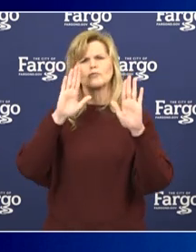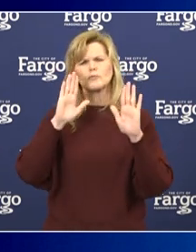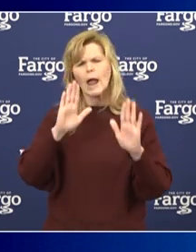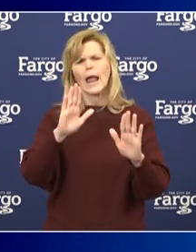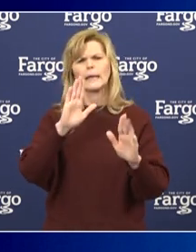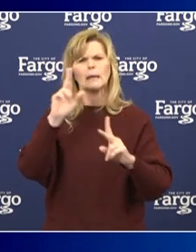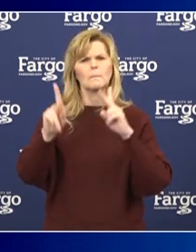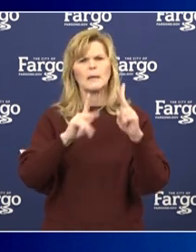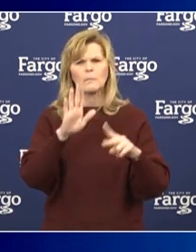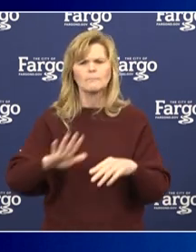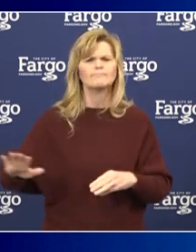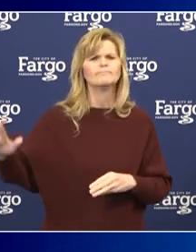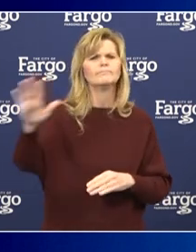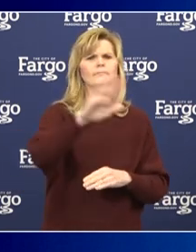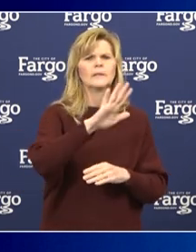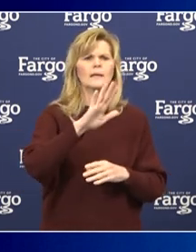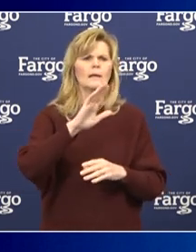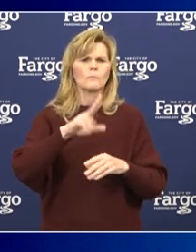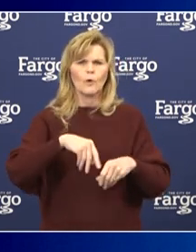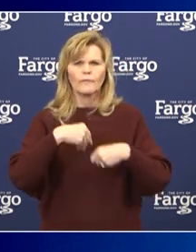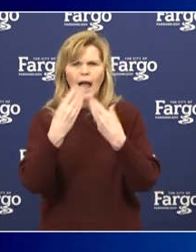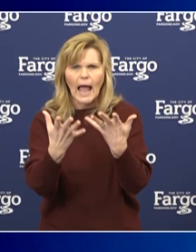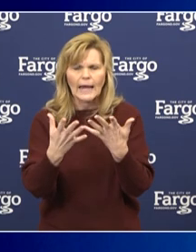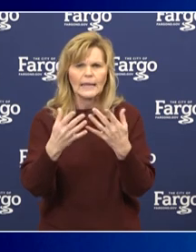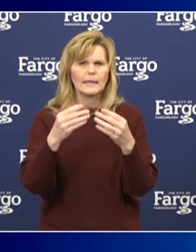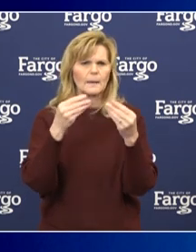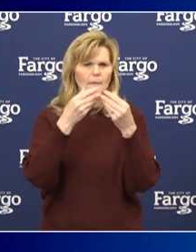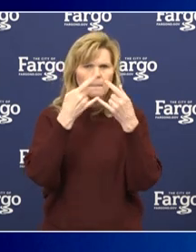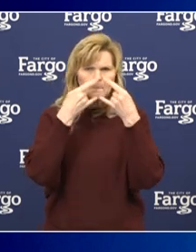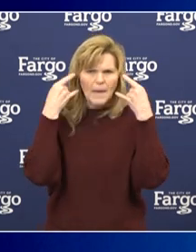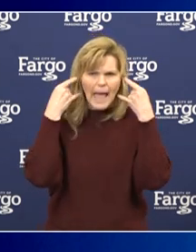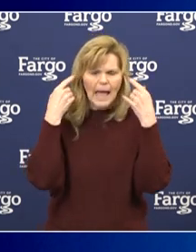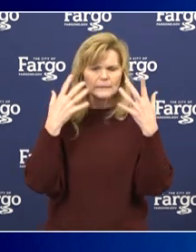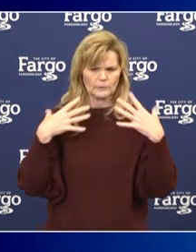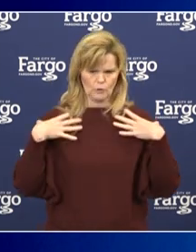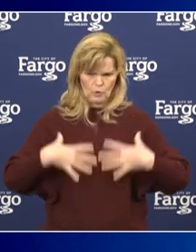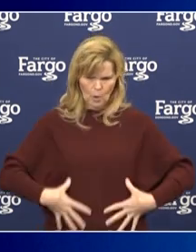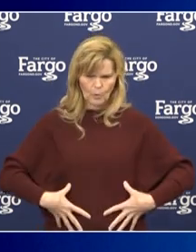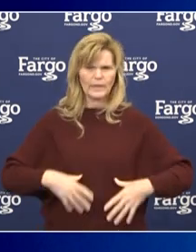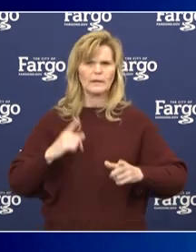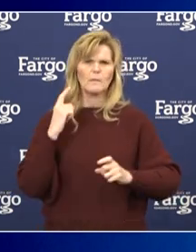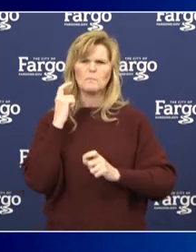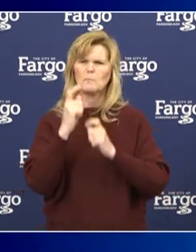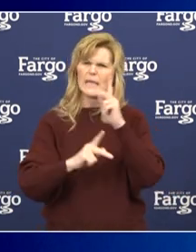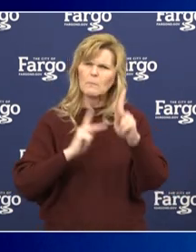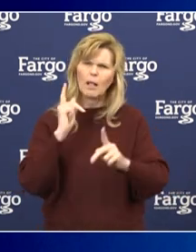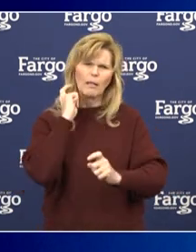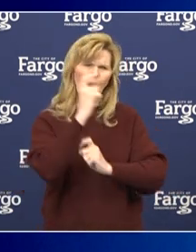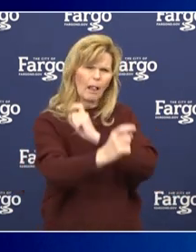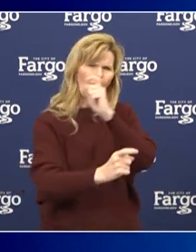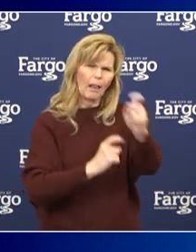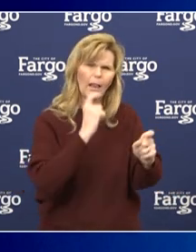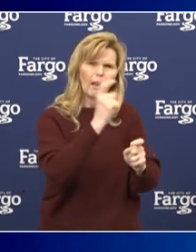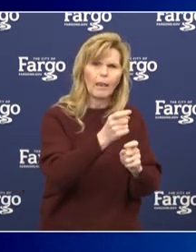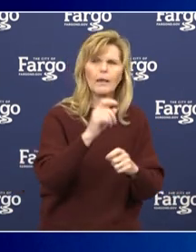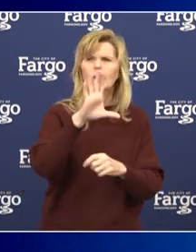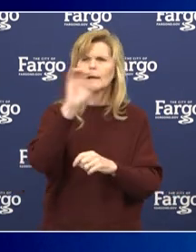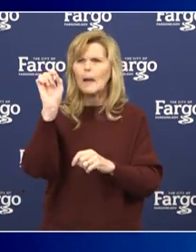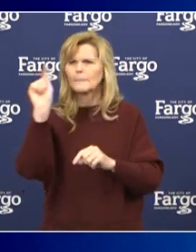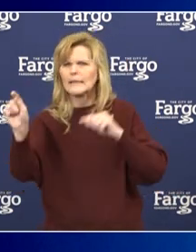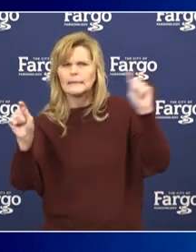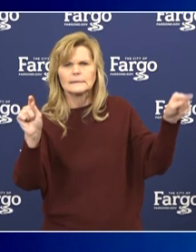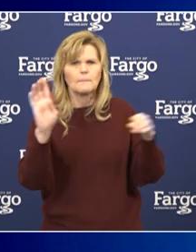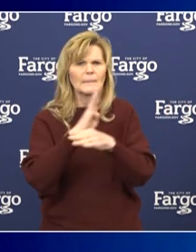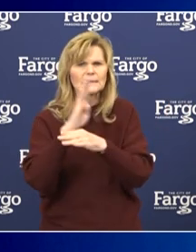of providing masks and protective clothing, the donations, as well as corporate partners that are stepping up.